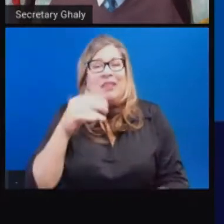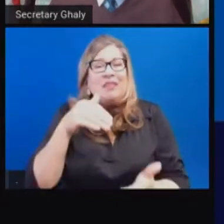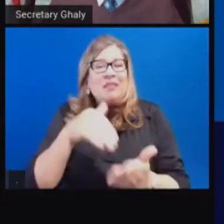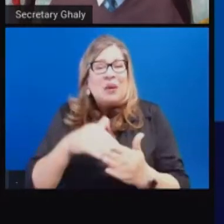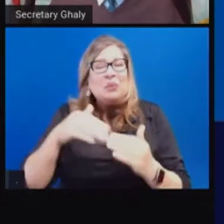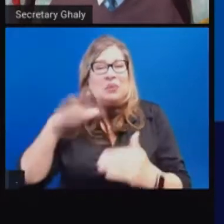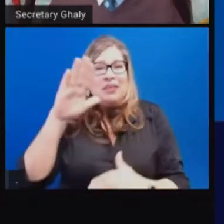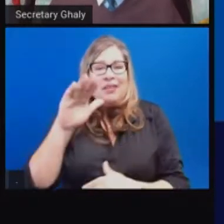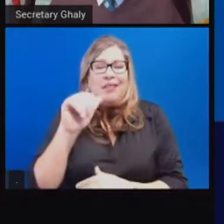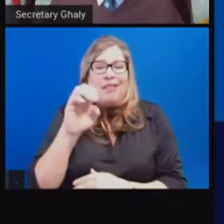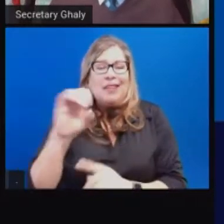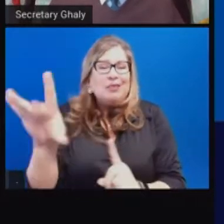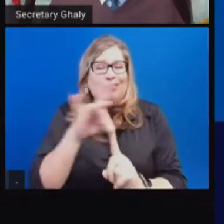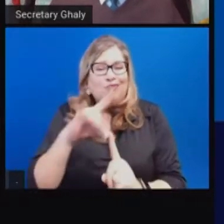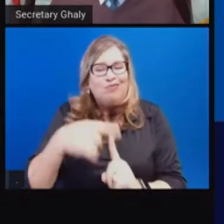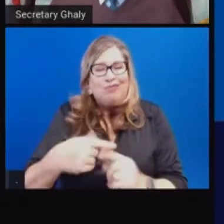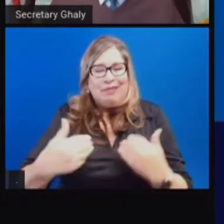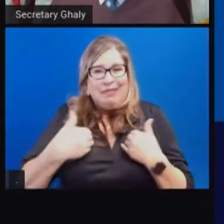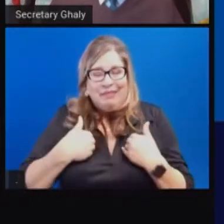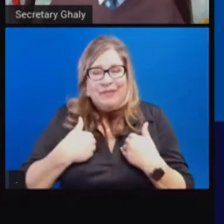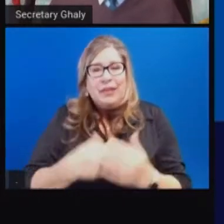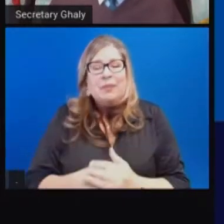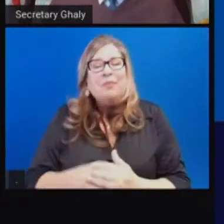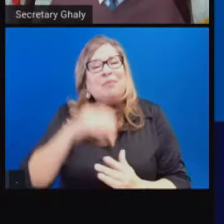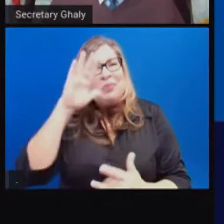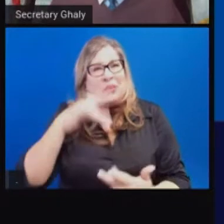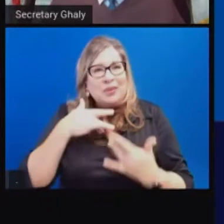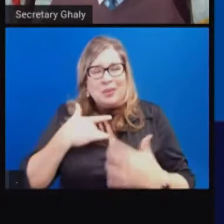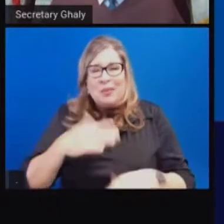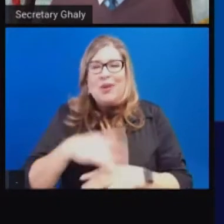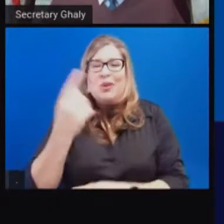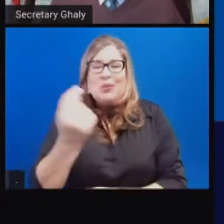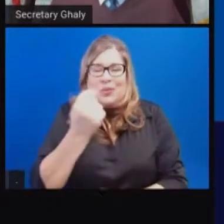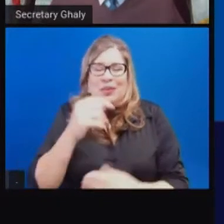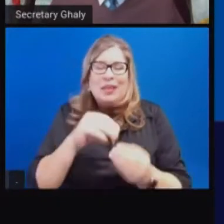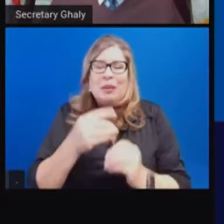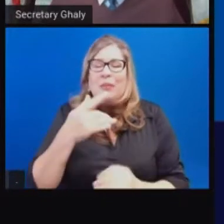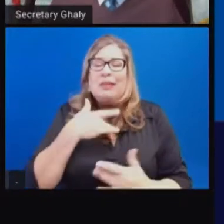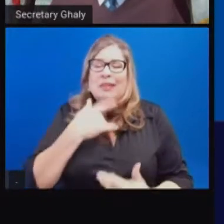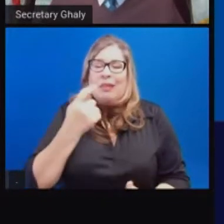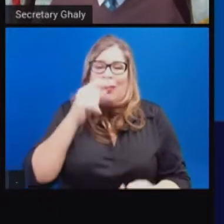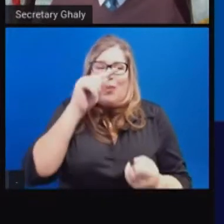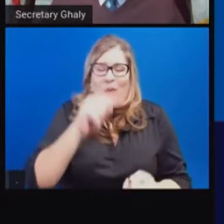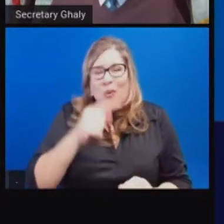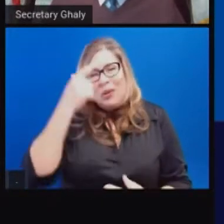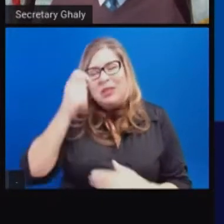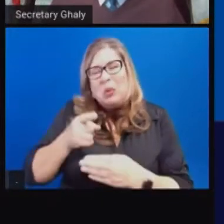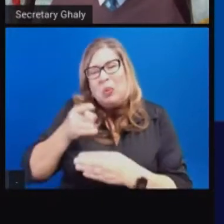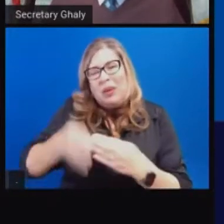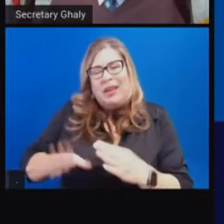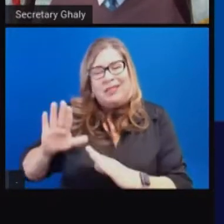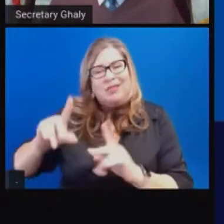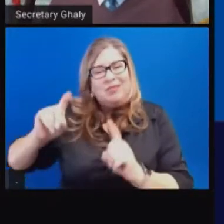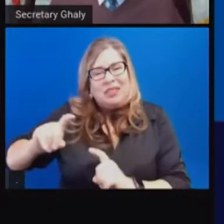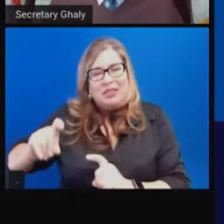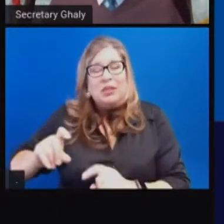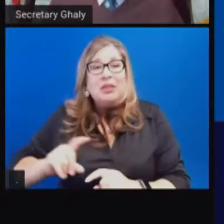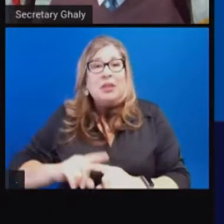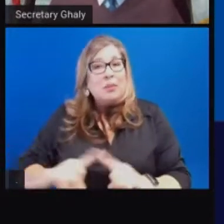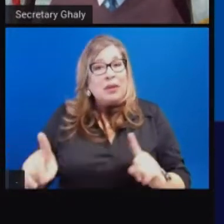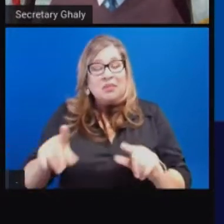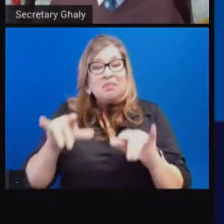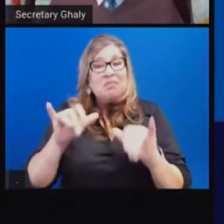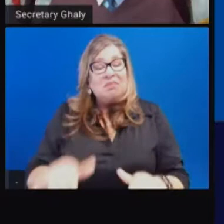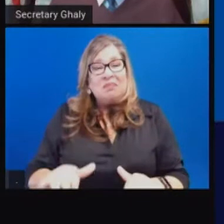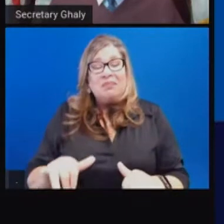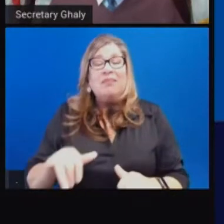numbers on these Tuesdays reflecting weekend testing and case numbers, but still lower than our seven